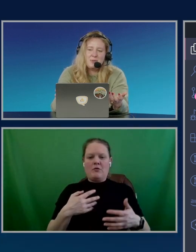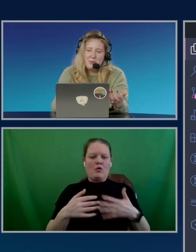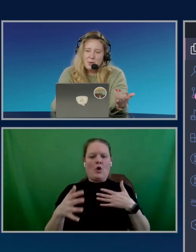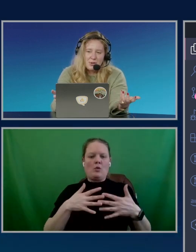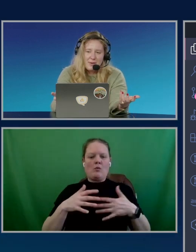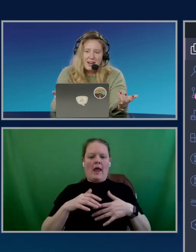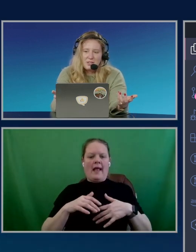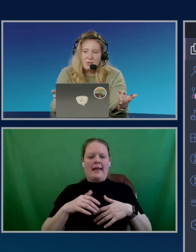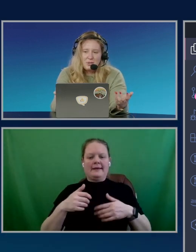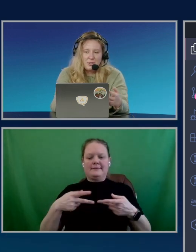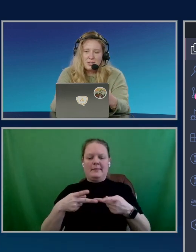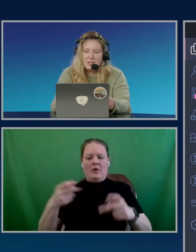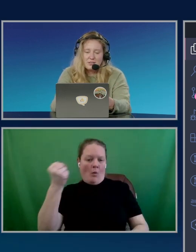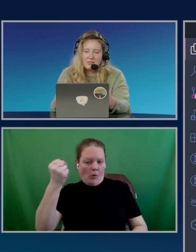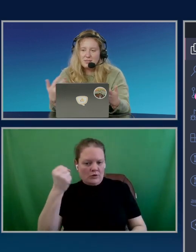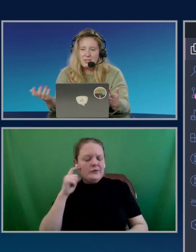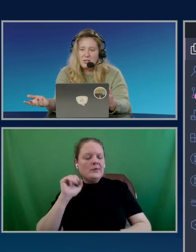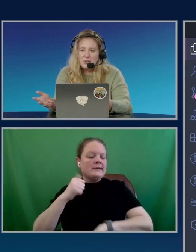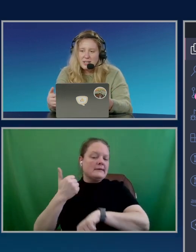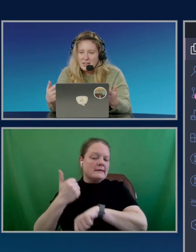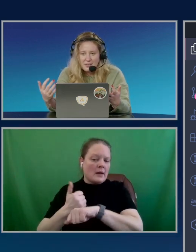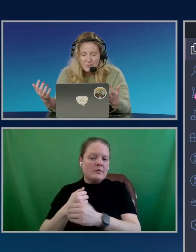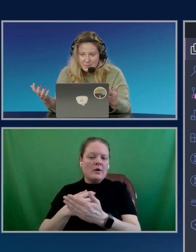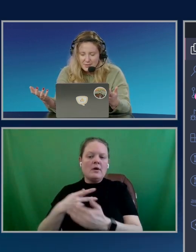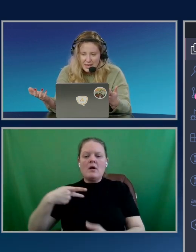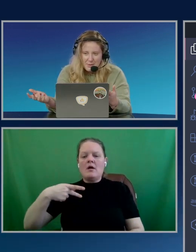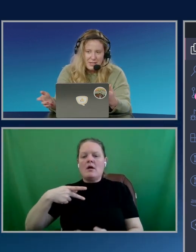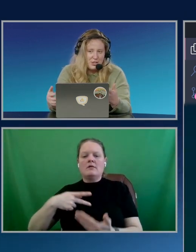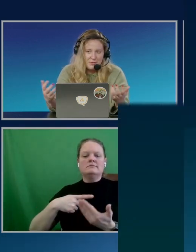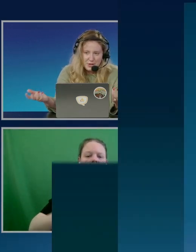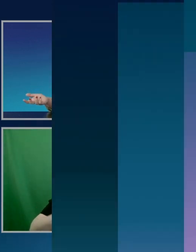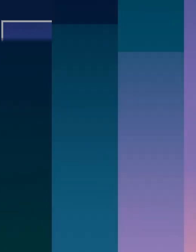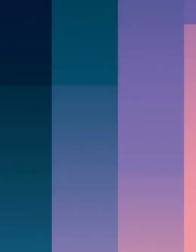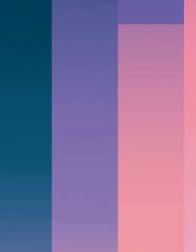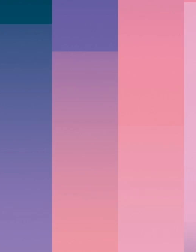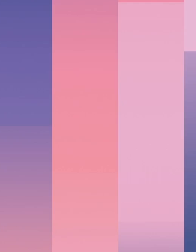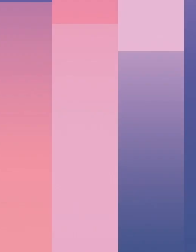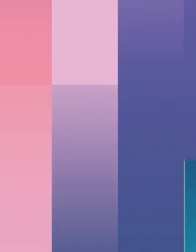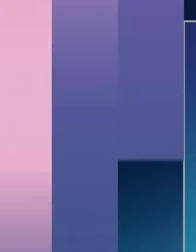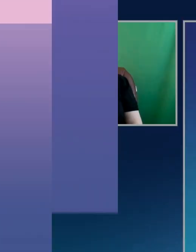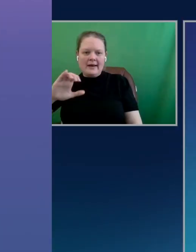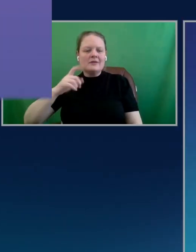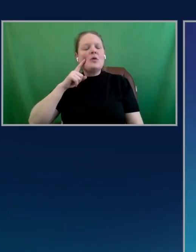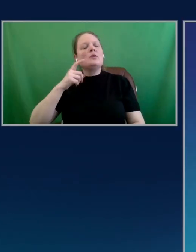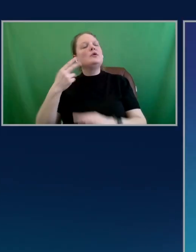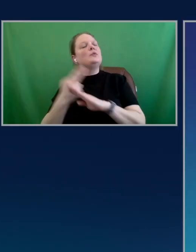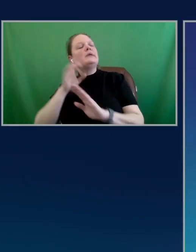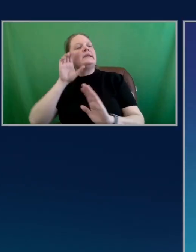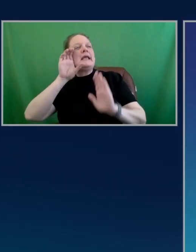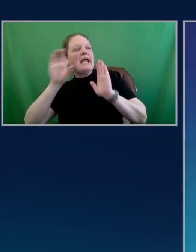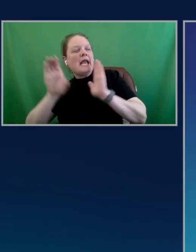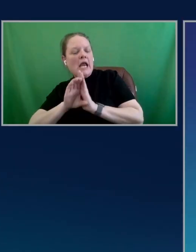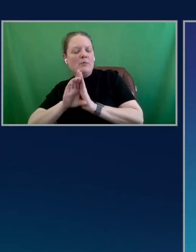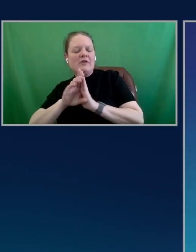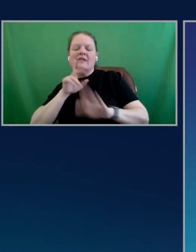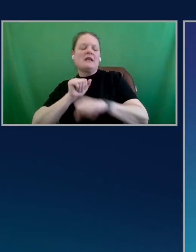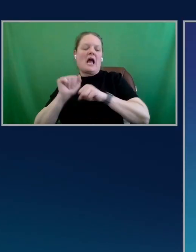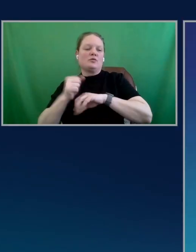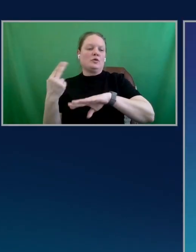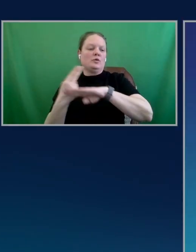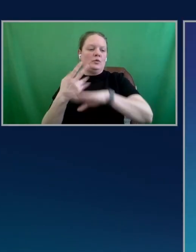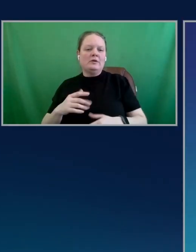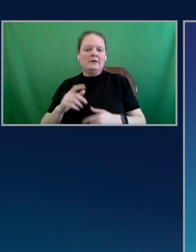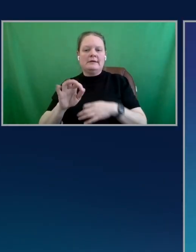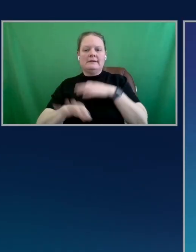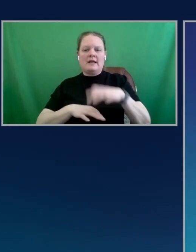could set this up to be programmatic too. So you're using the image of your actual user instead of just like hard coding the image link. So